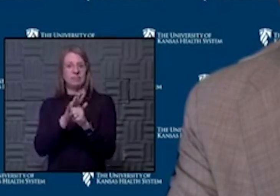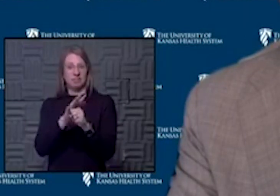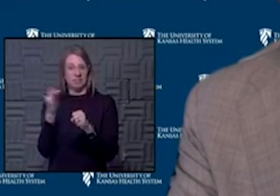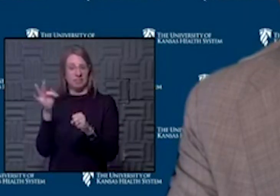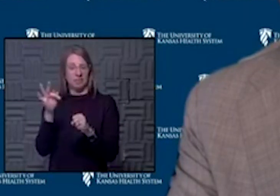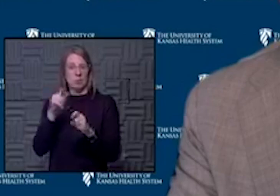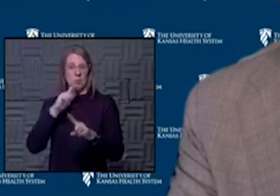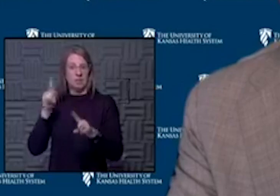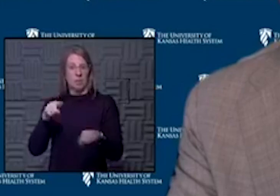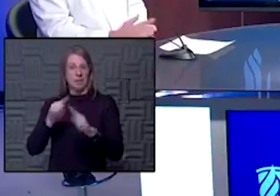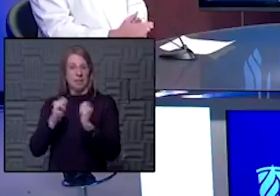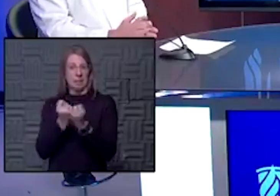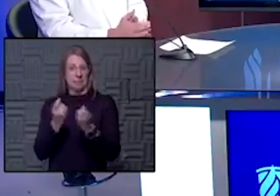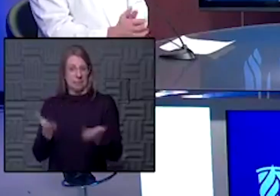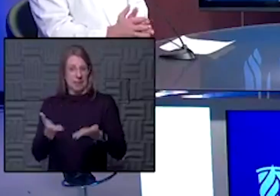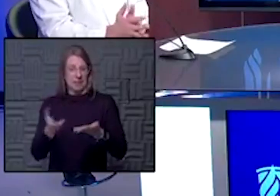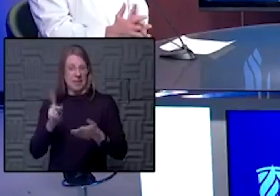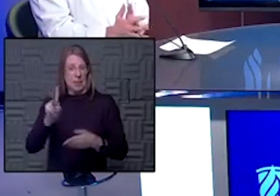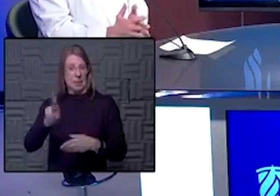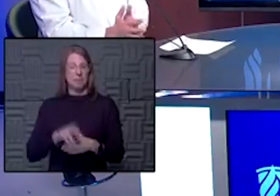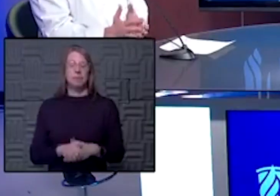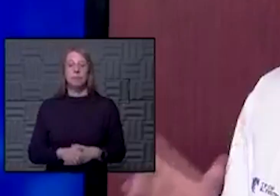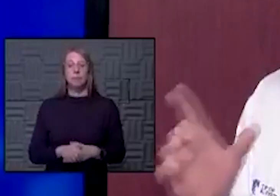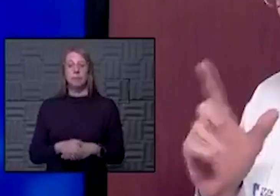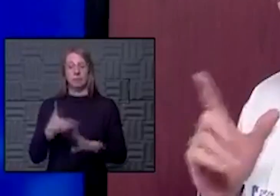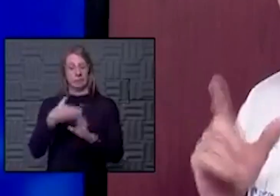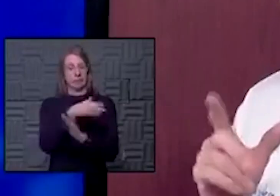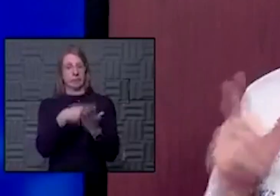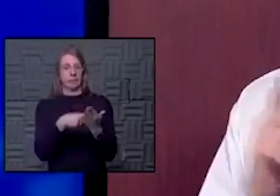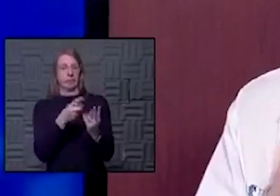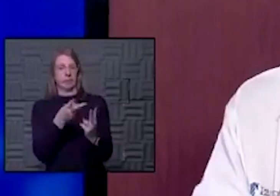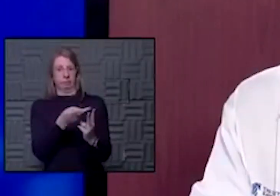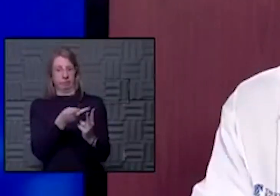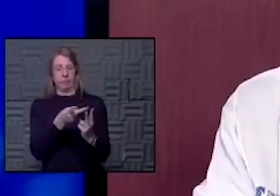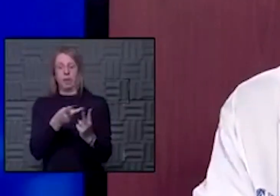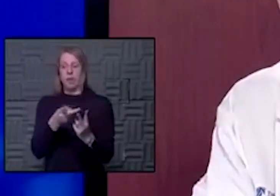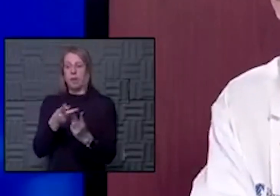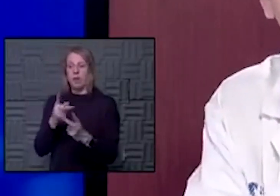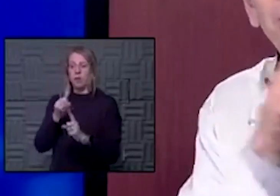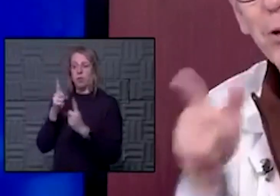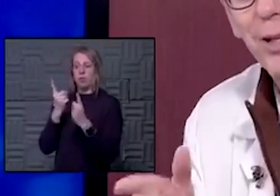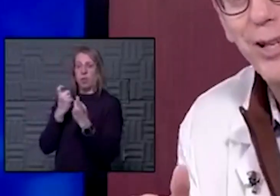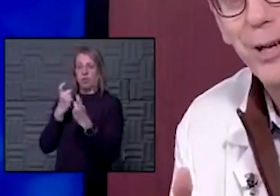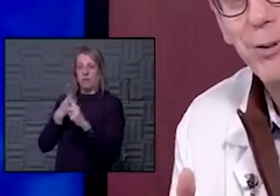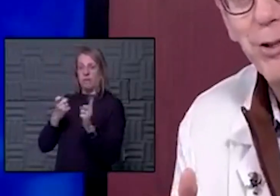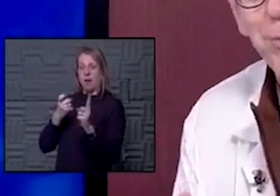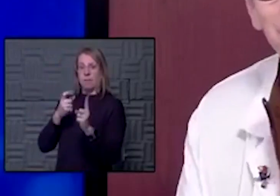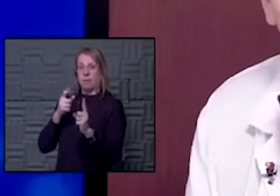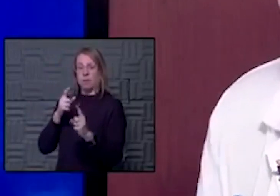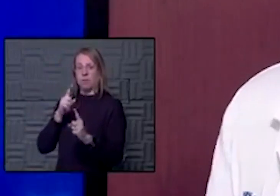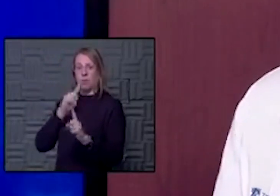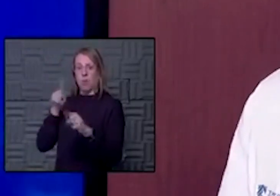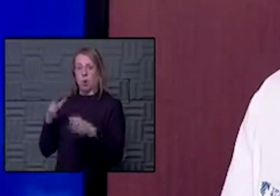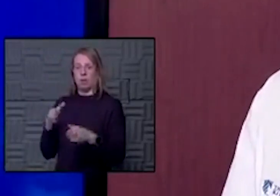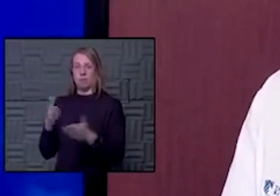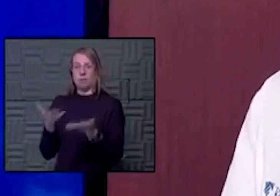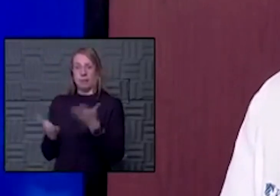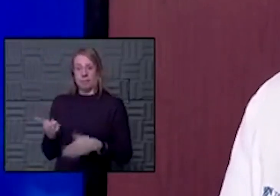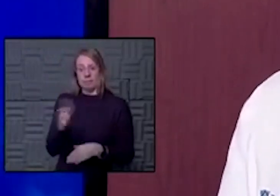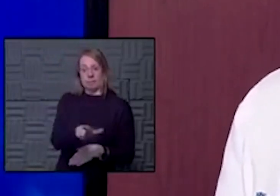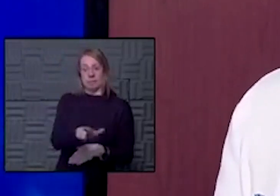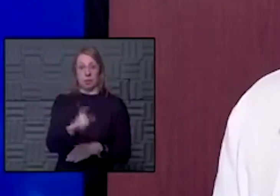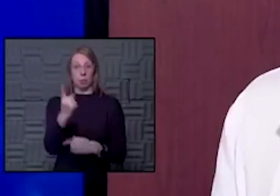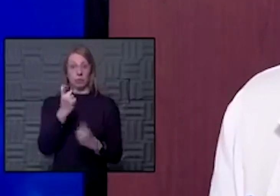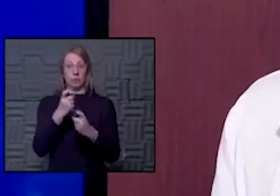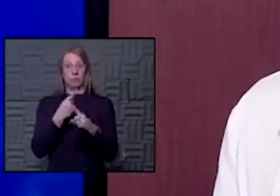team here at KU. Before we get to them, or as we get questions from reporters, we may turn to them this morning. Let's see if there